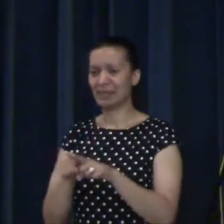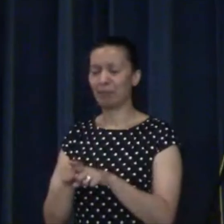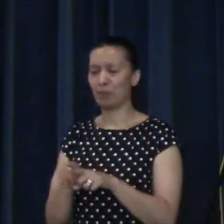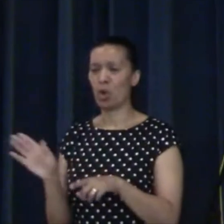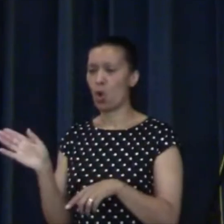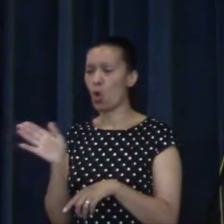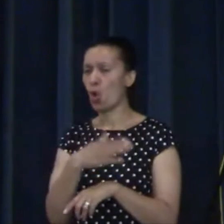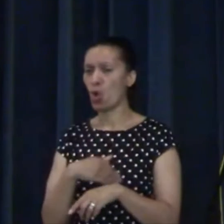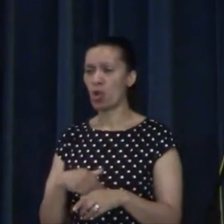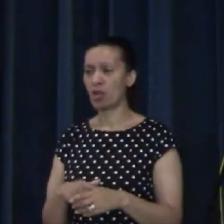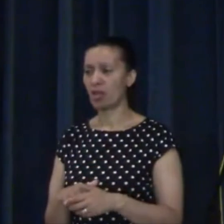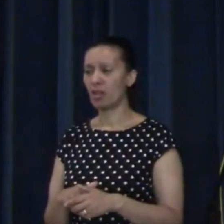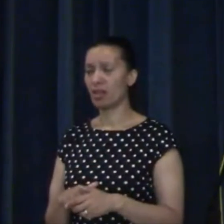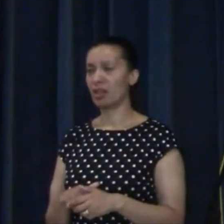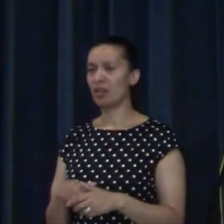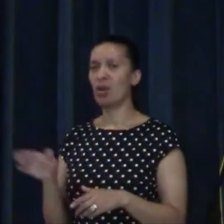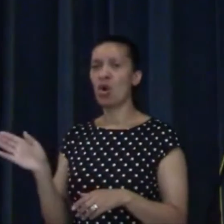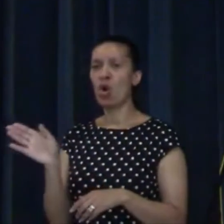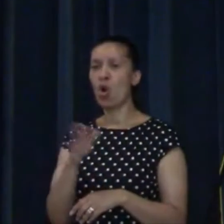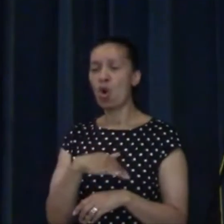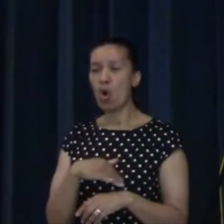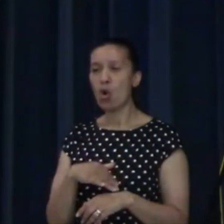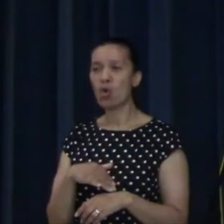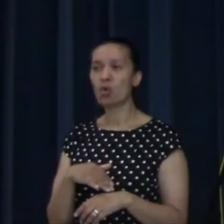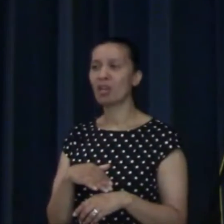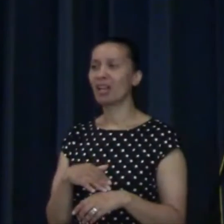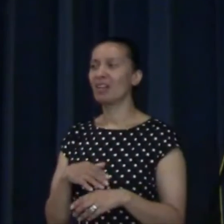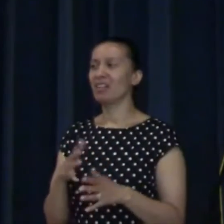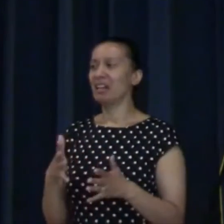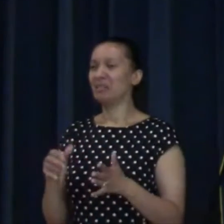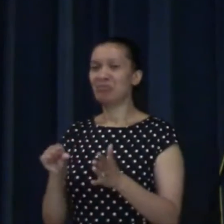We all have our flaws and our foibles.